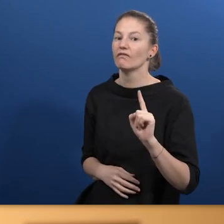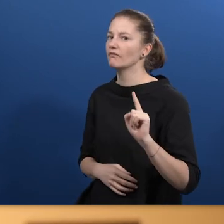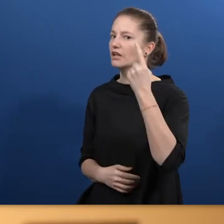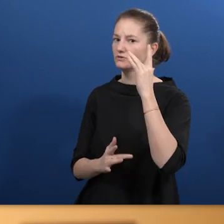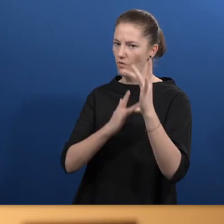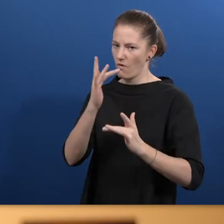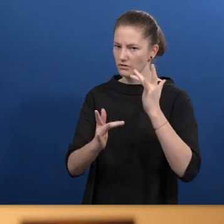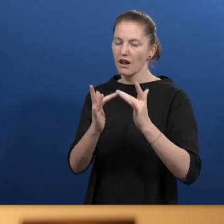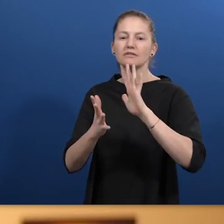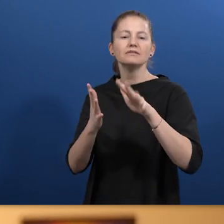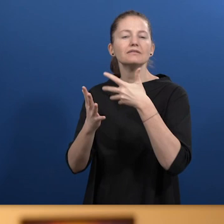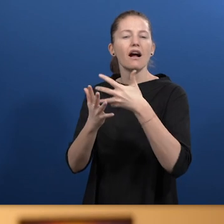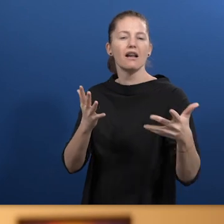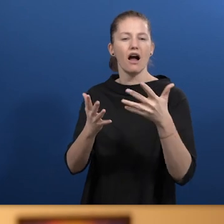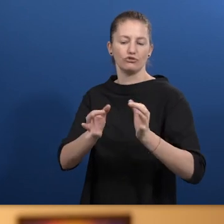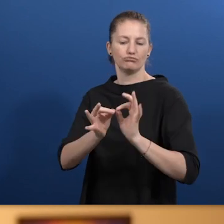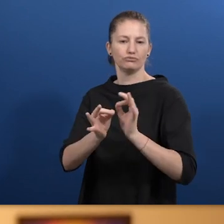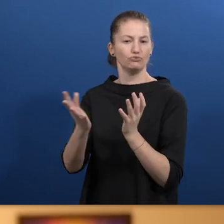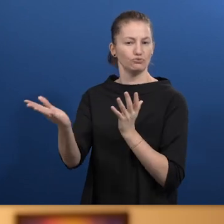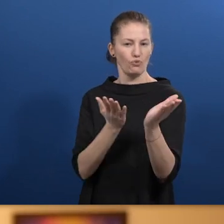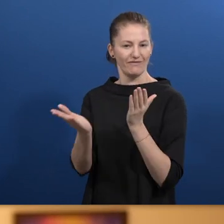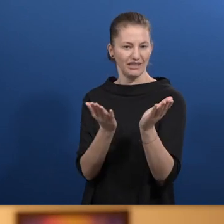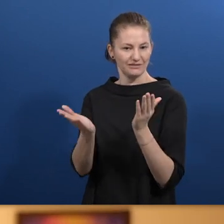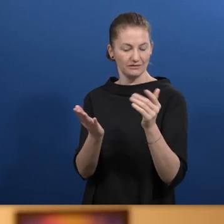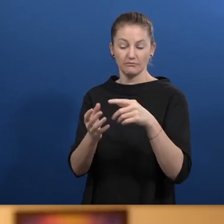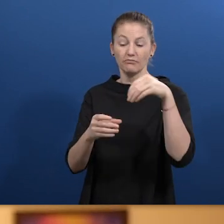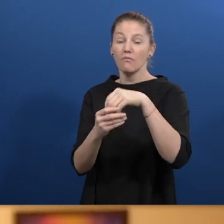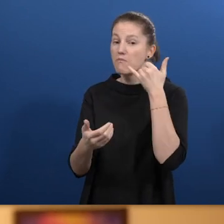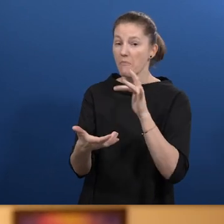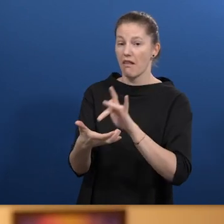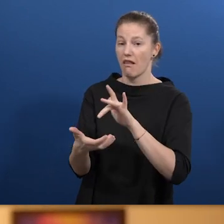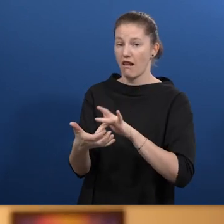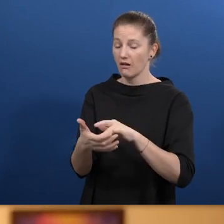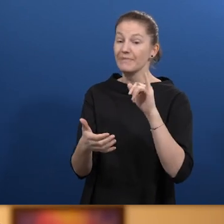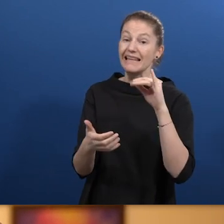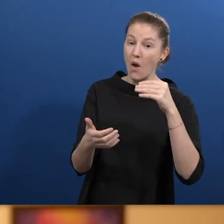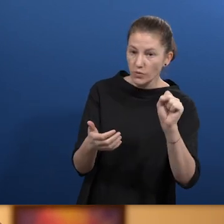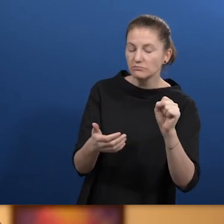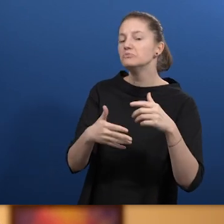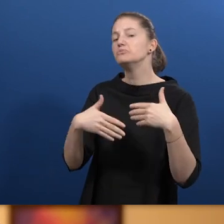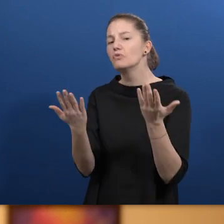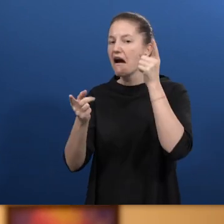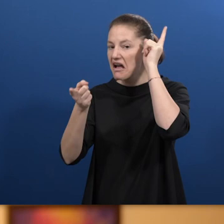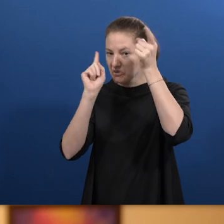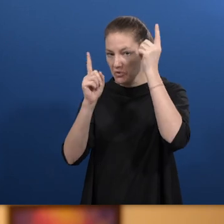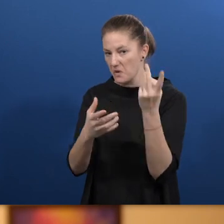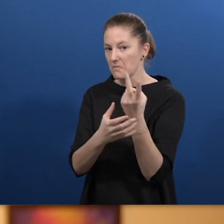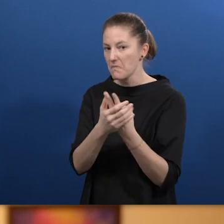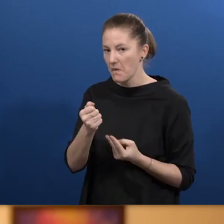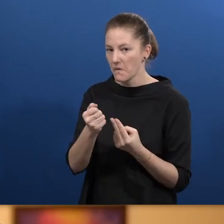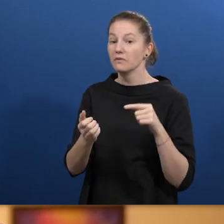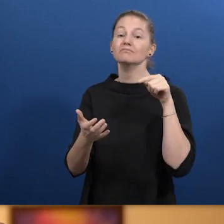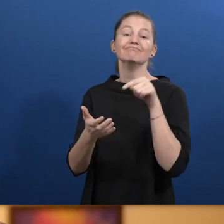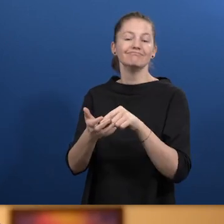services. It is available on a mobile application, which is on both iOS and Android platform. It is a